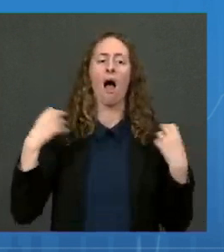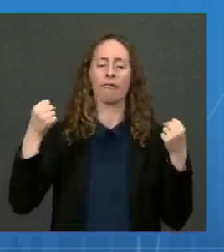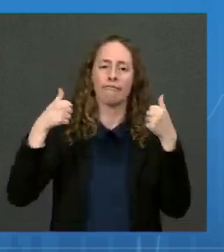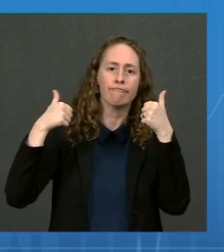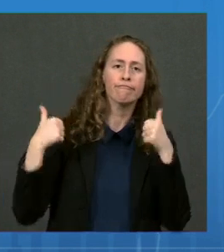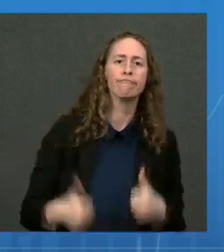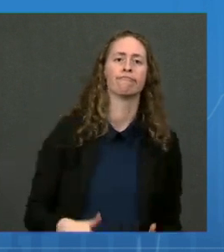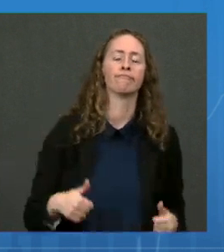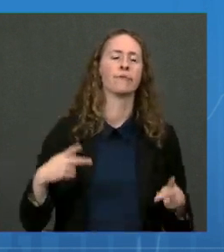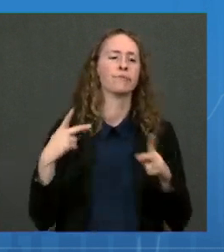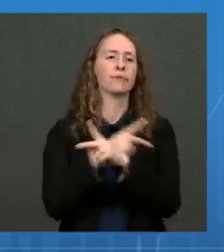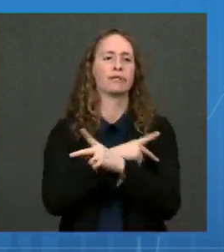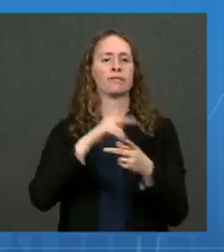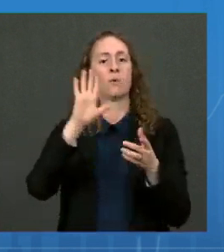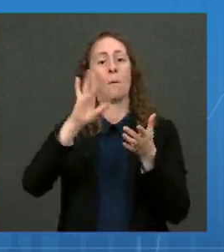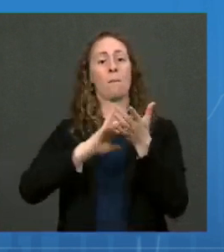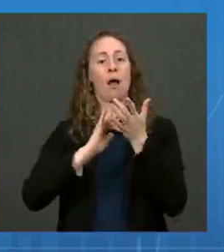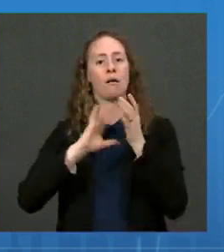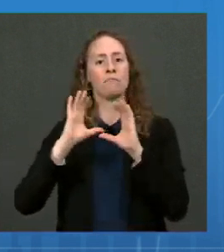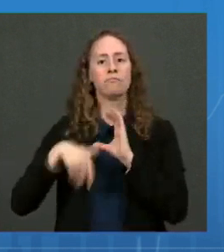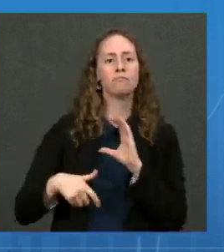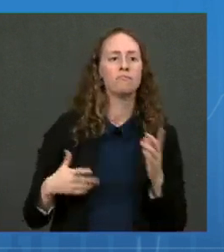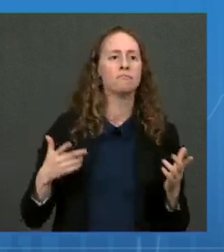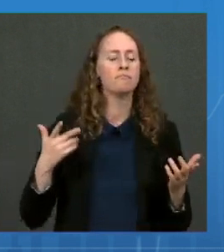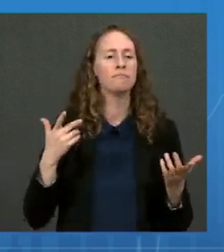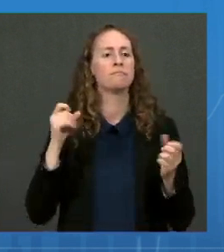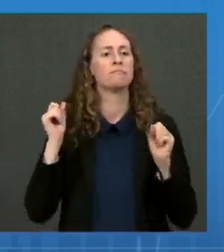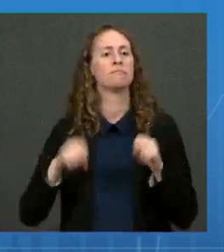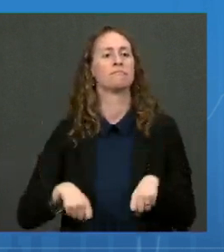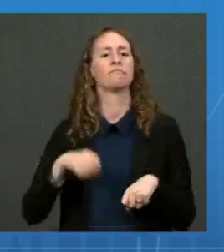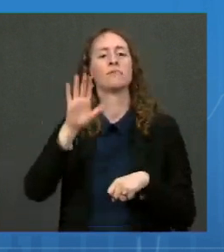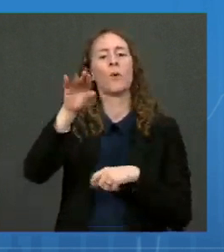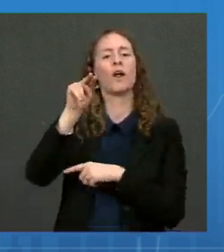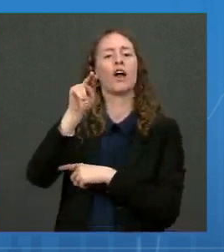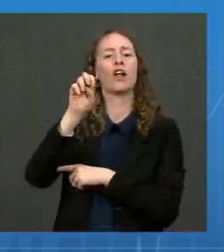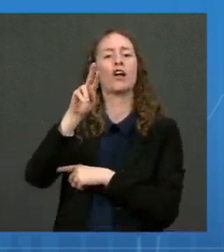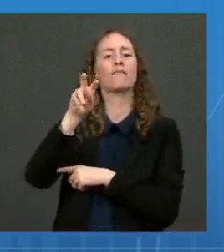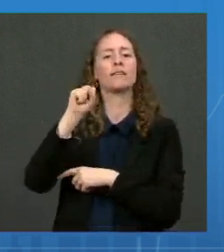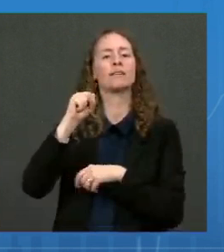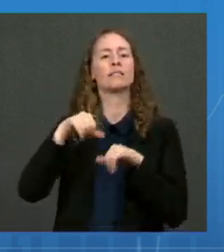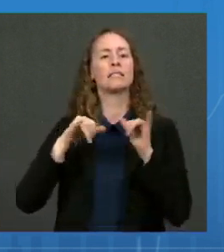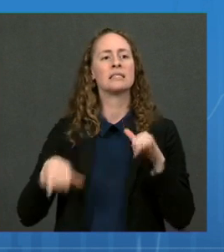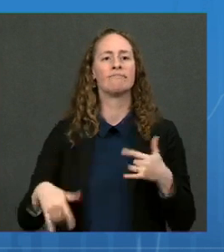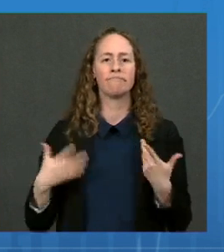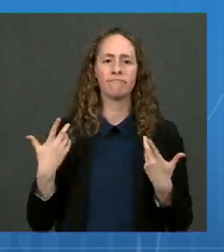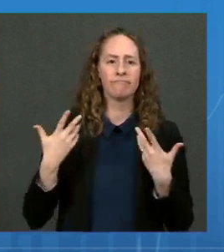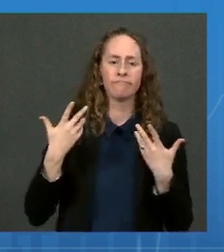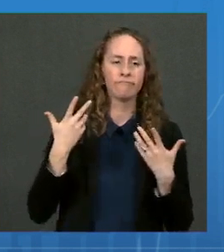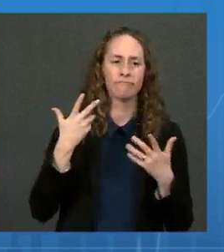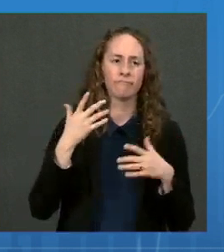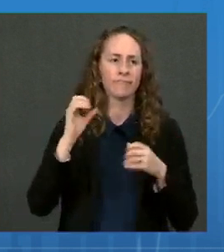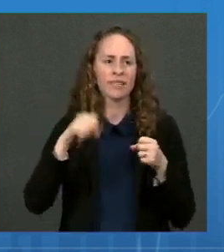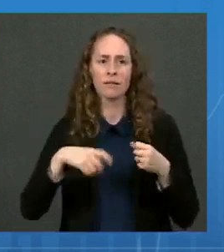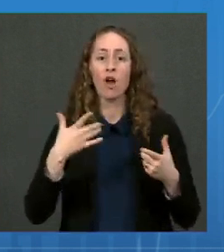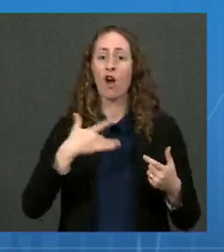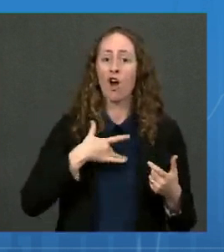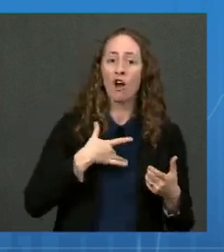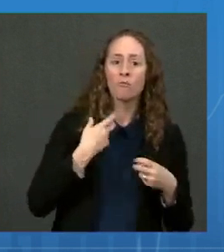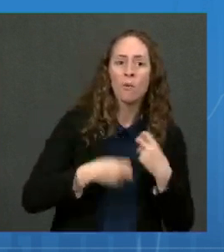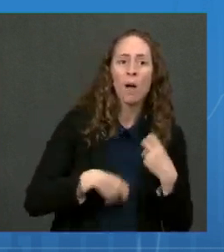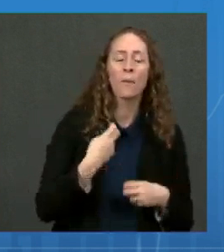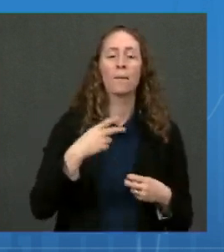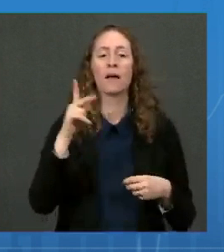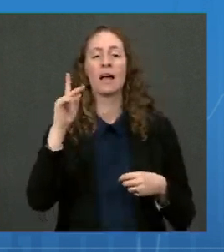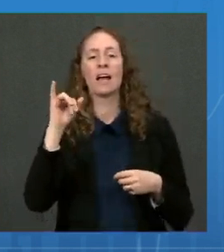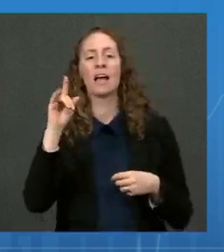it can impact the nervous system, the cardiovascular system, it can impact the kidneys, it can impact many systems in our body. This is a